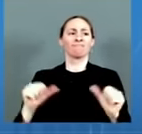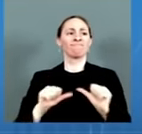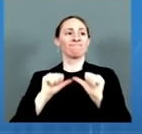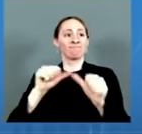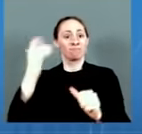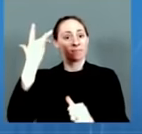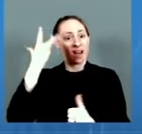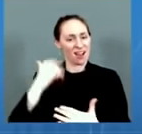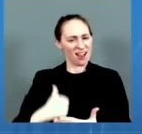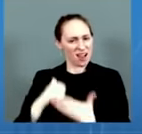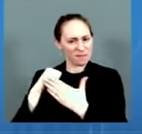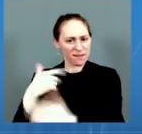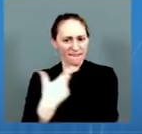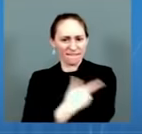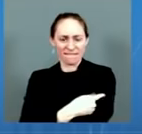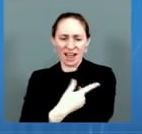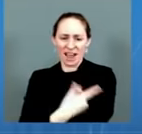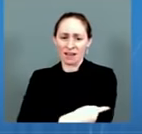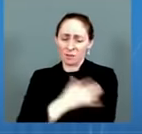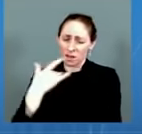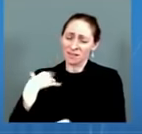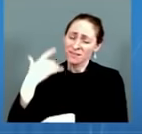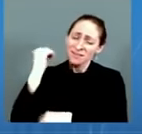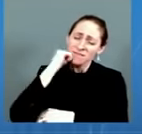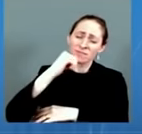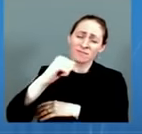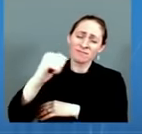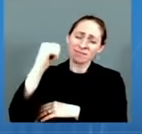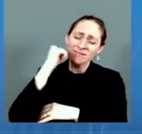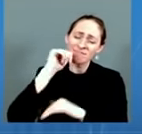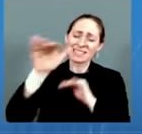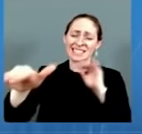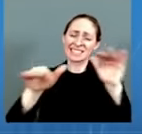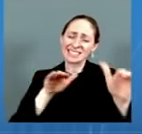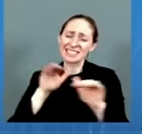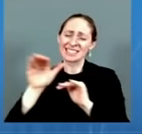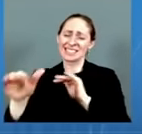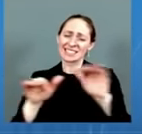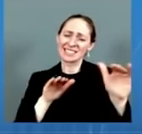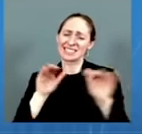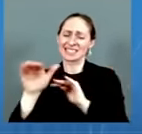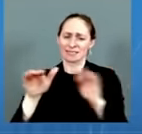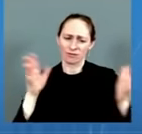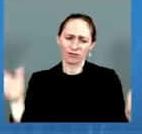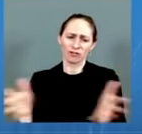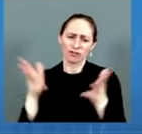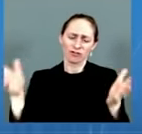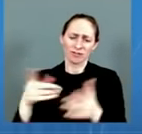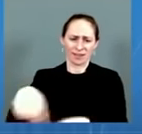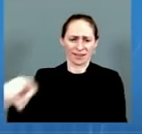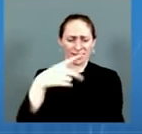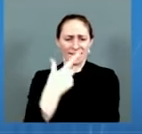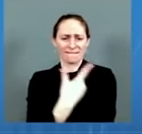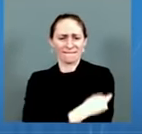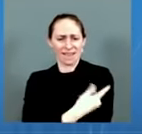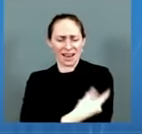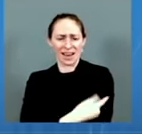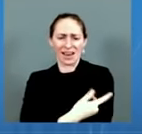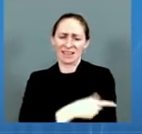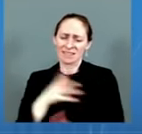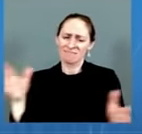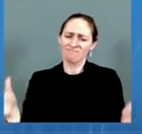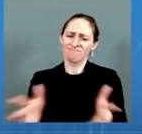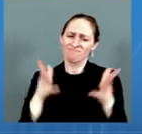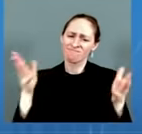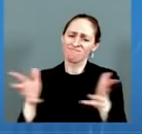arms. And that's why getting more Americans vaccinated and boosted is central to the president's plan to fight COVID